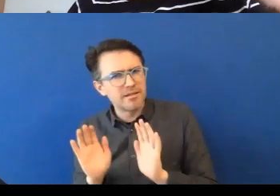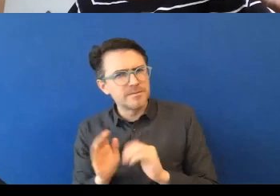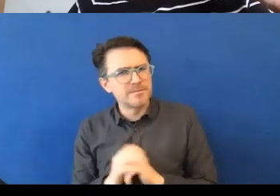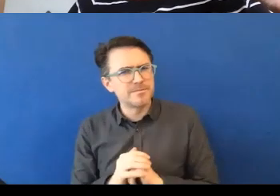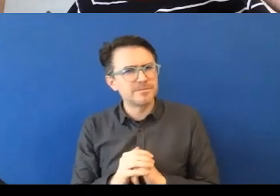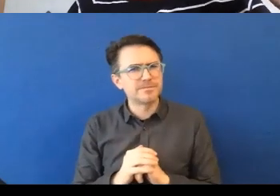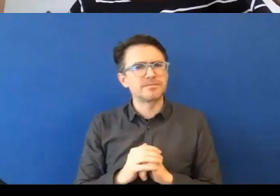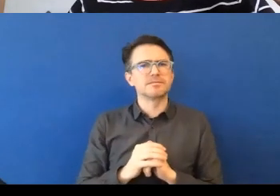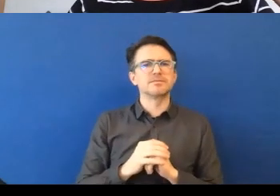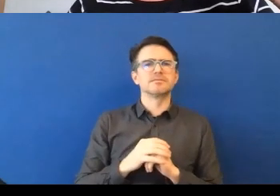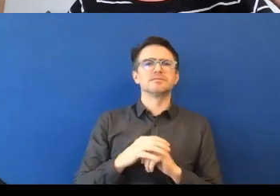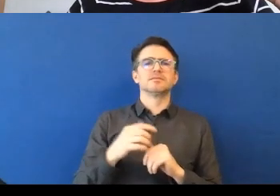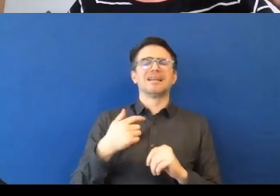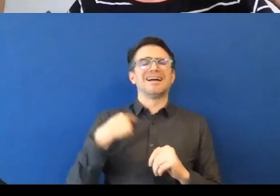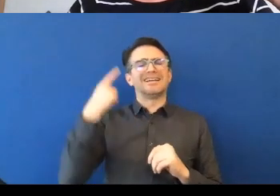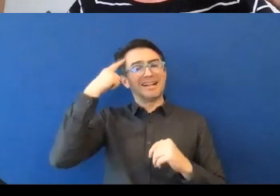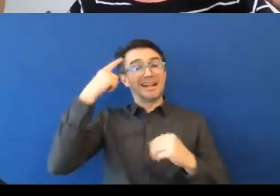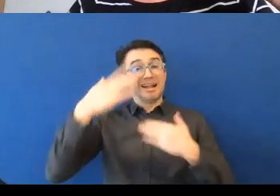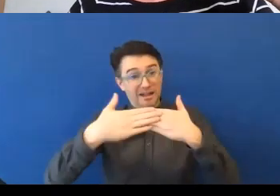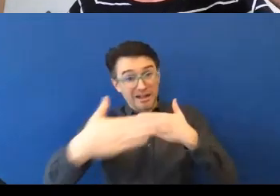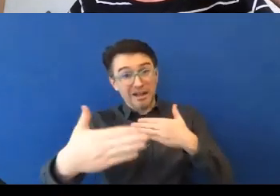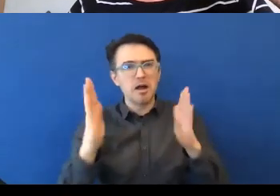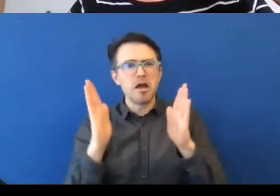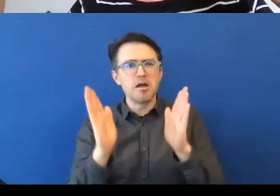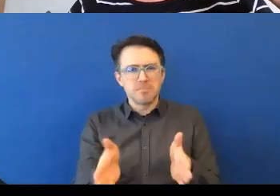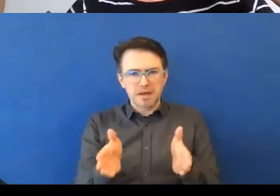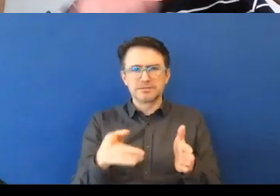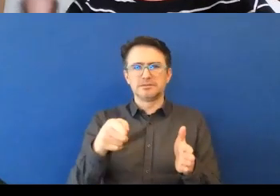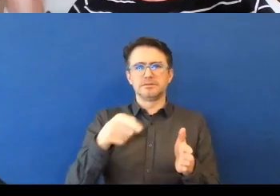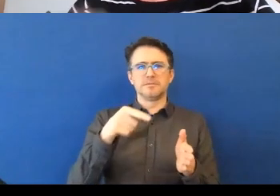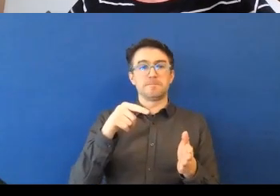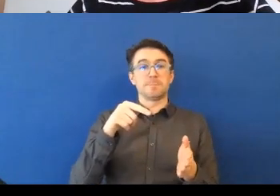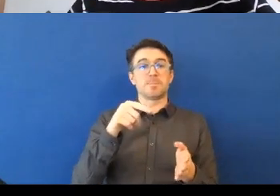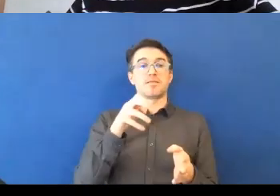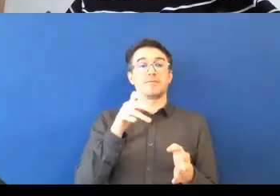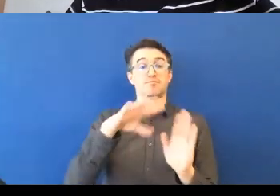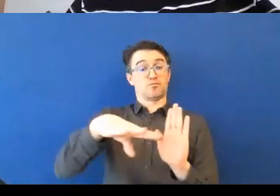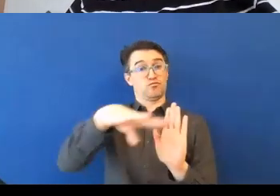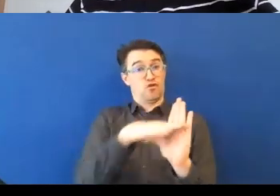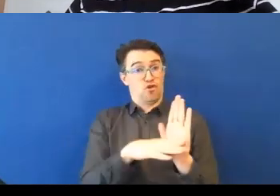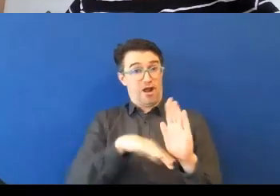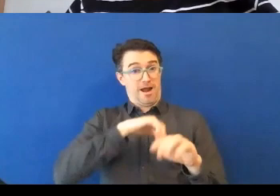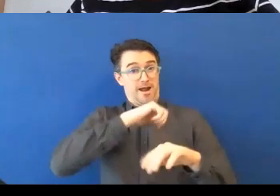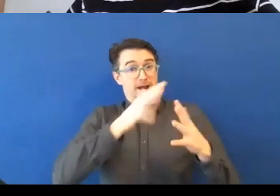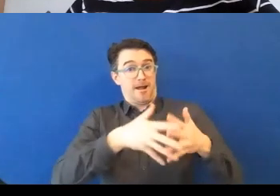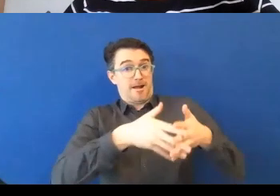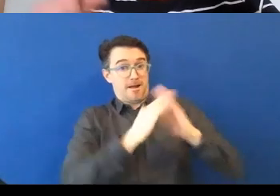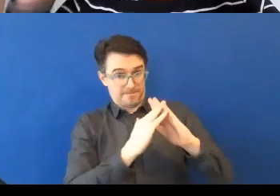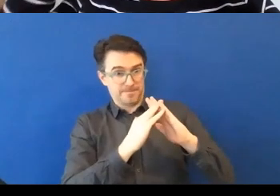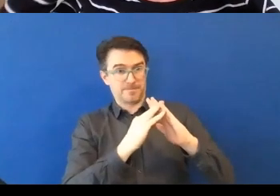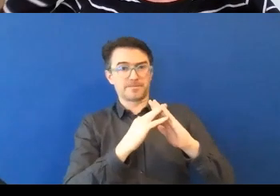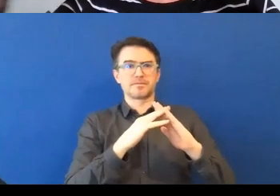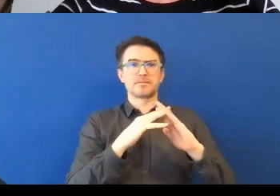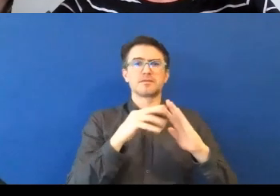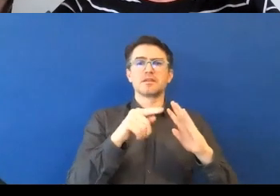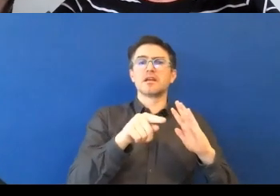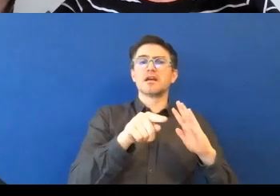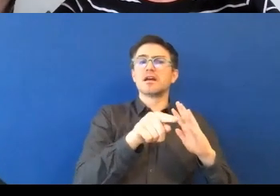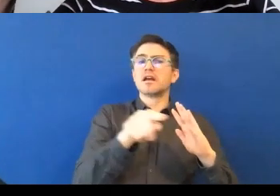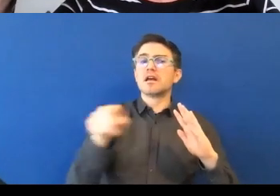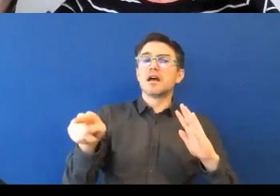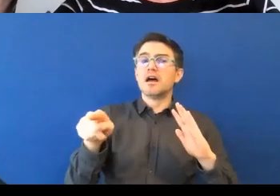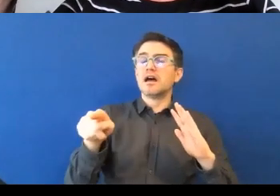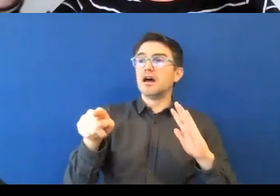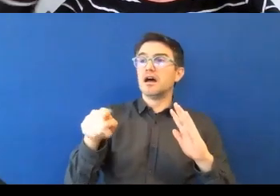Once they came in, they actually turned out to be quite good at the job. was awesome. You know, it worked really well. What this tells us is that our recruitment